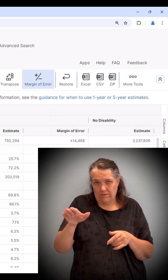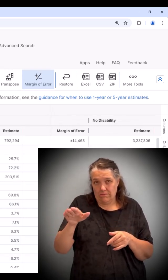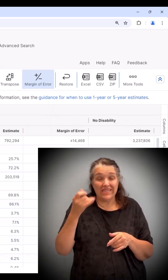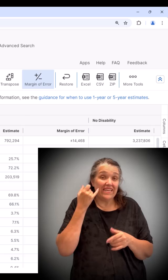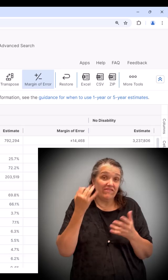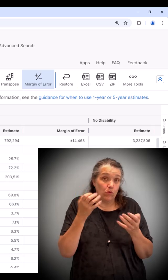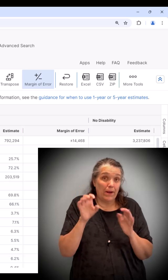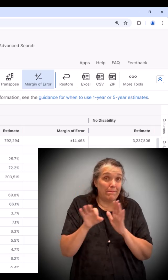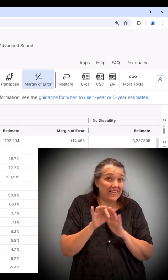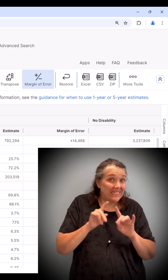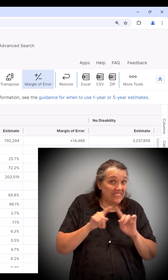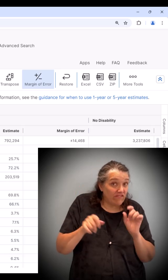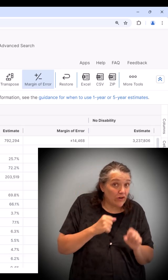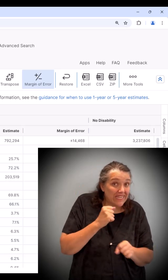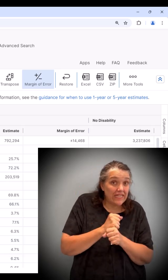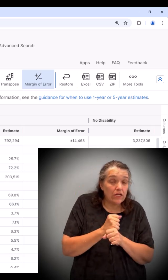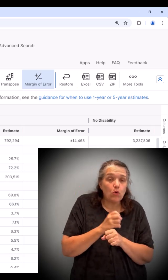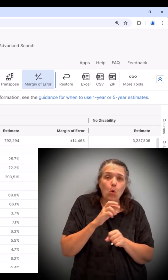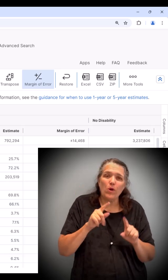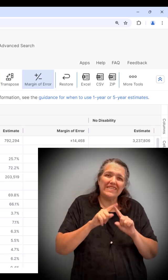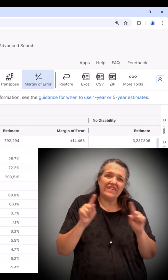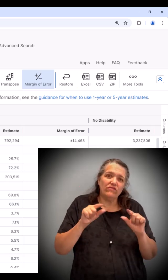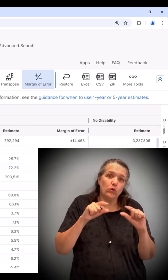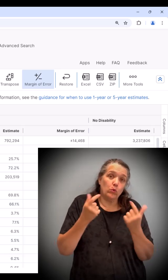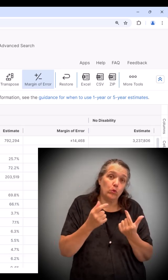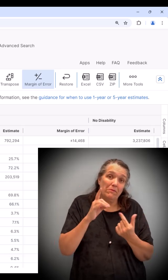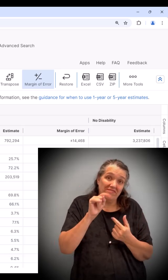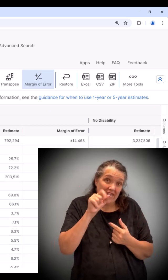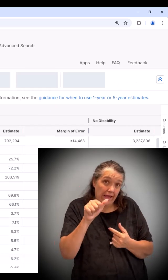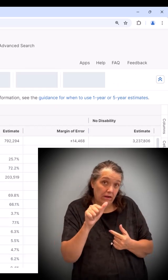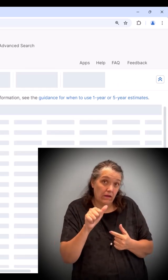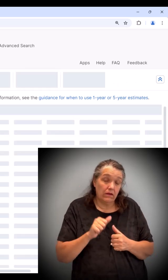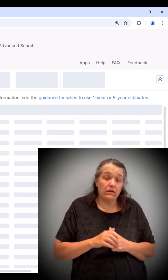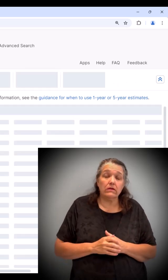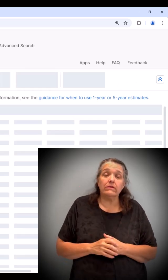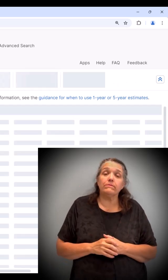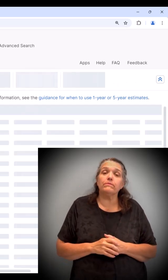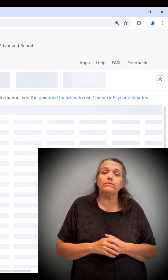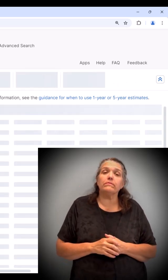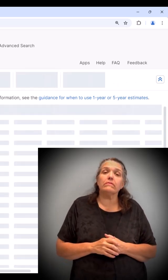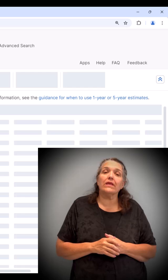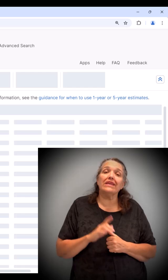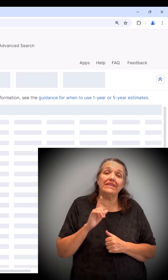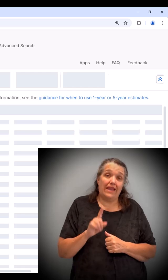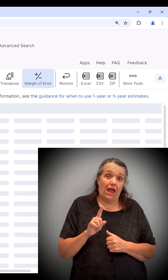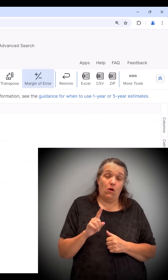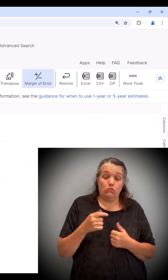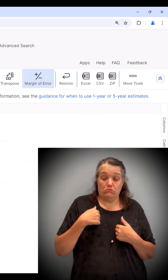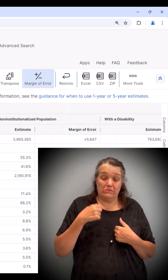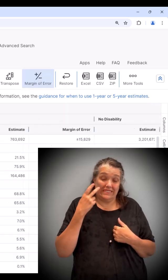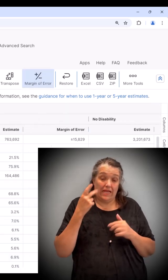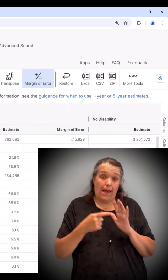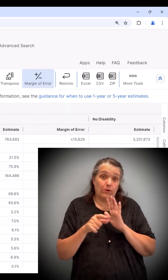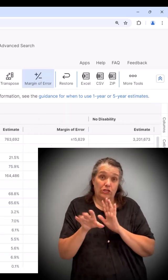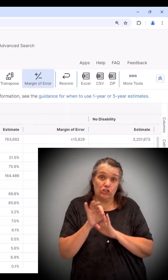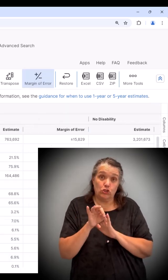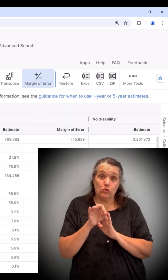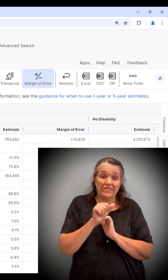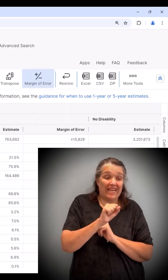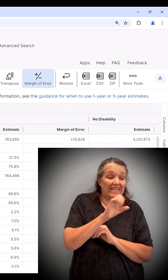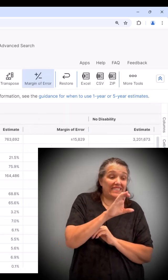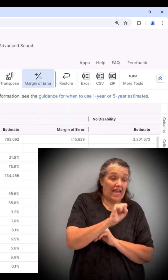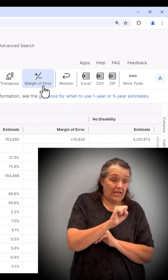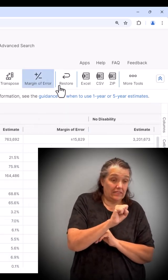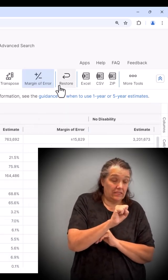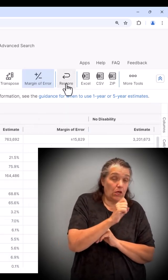Notice as I select ACS one year products from different years, the data changes.